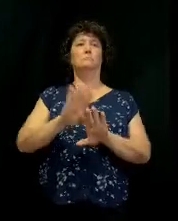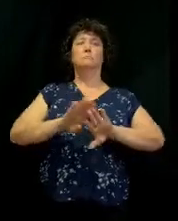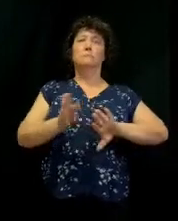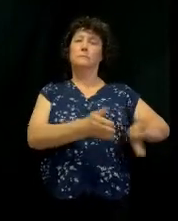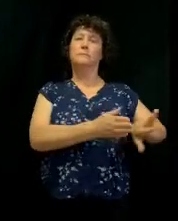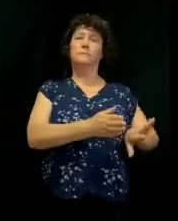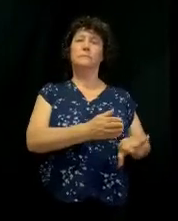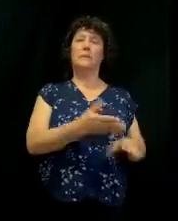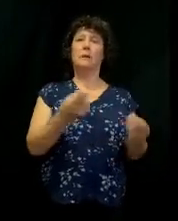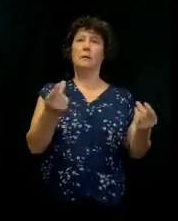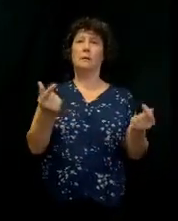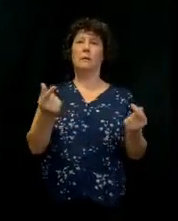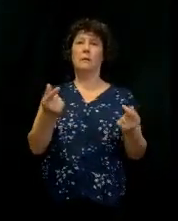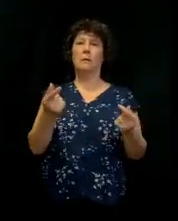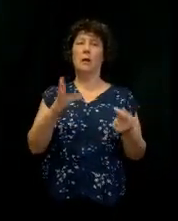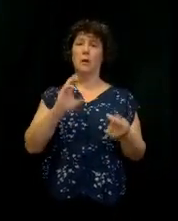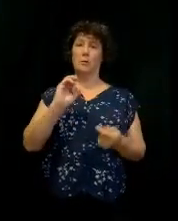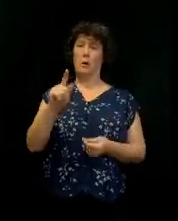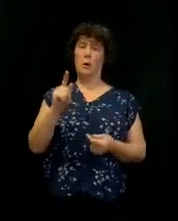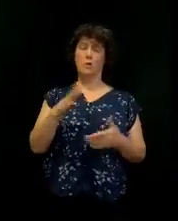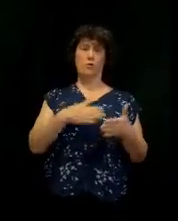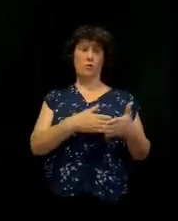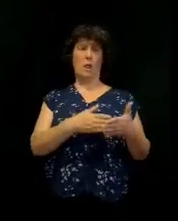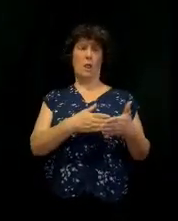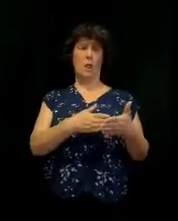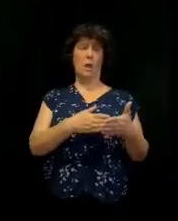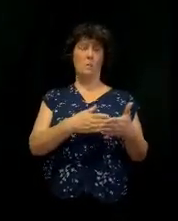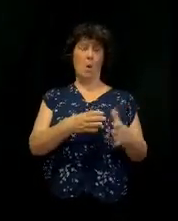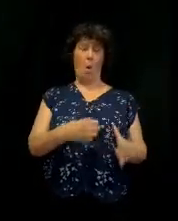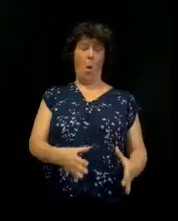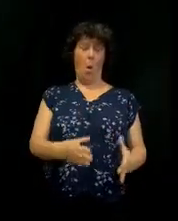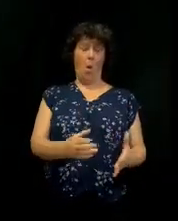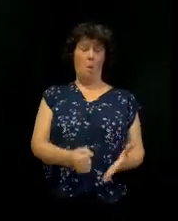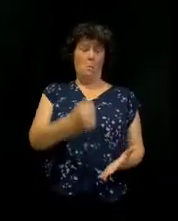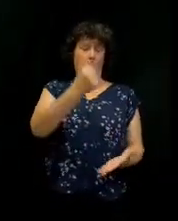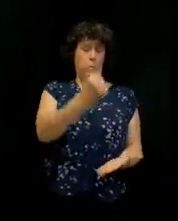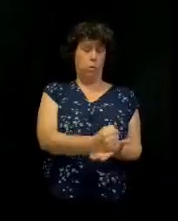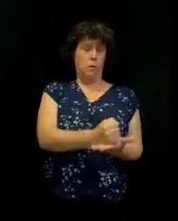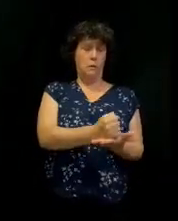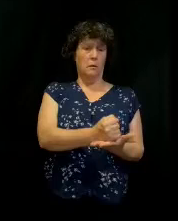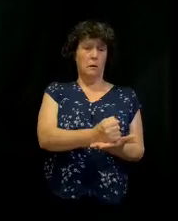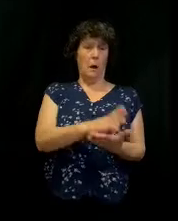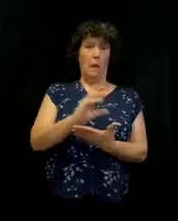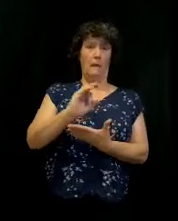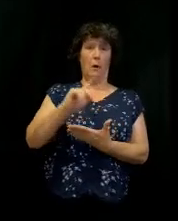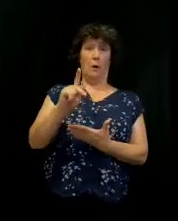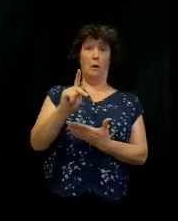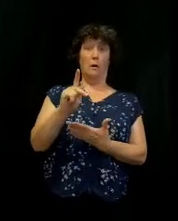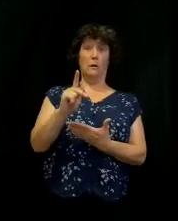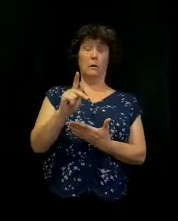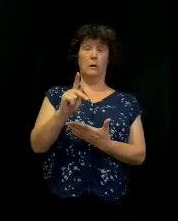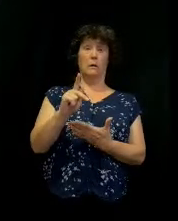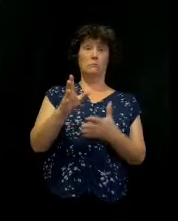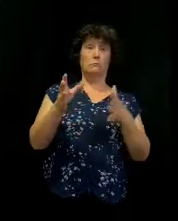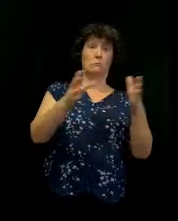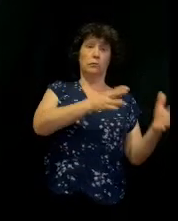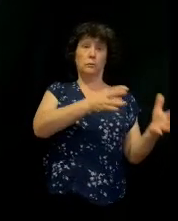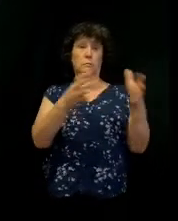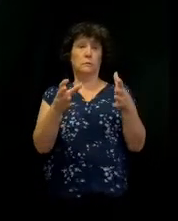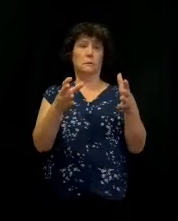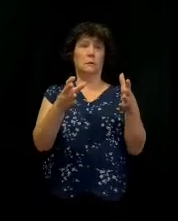And all of a sudden, this cart hits a hole, and the Bible says the ark rocked, and there was a guy by the